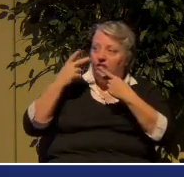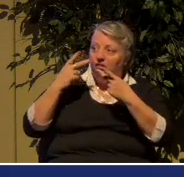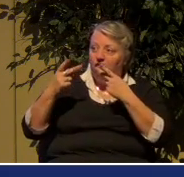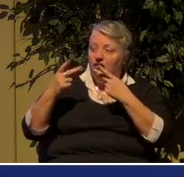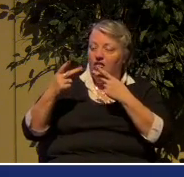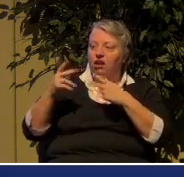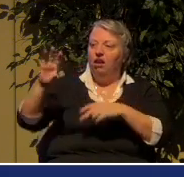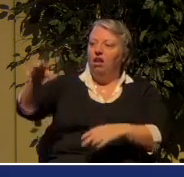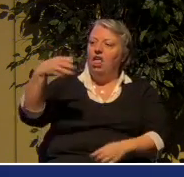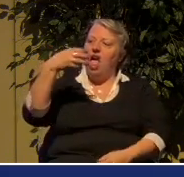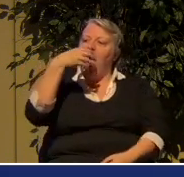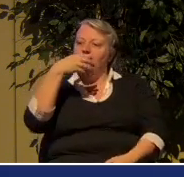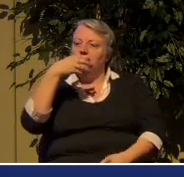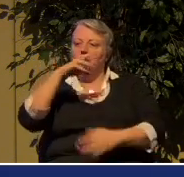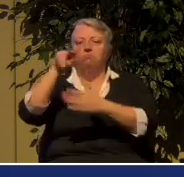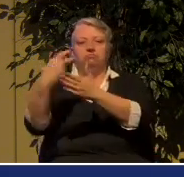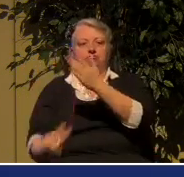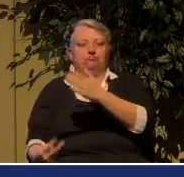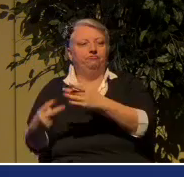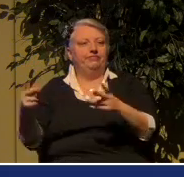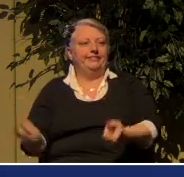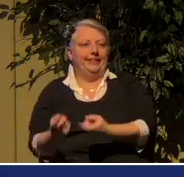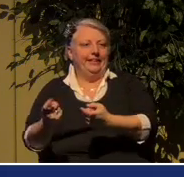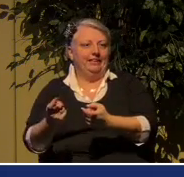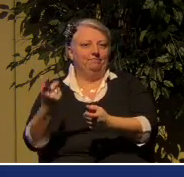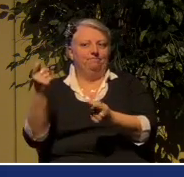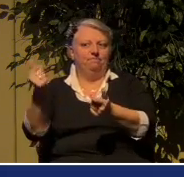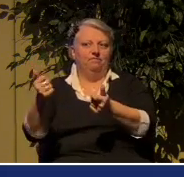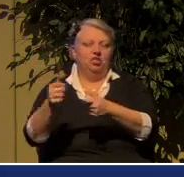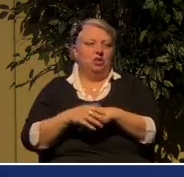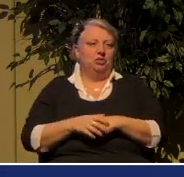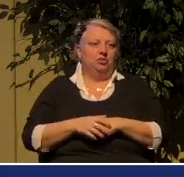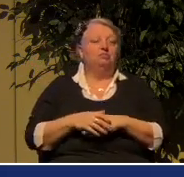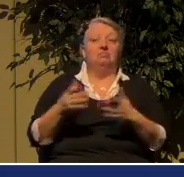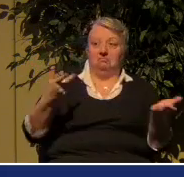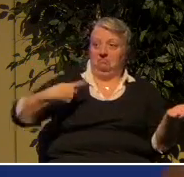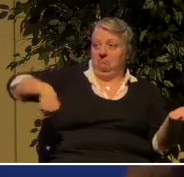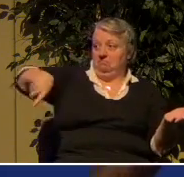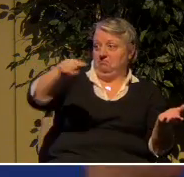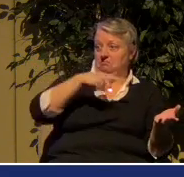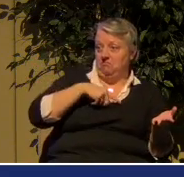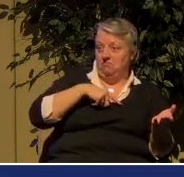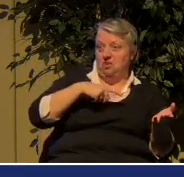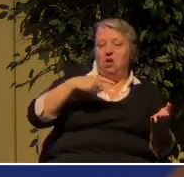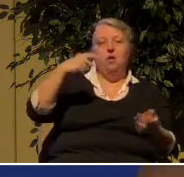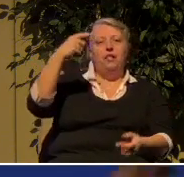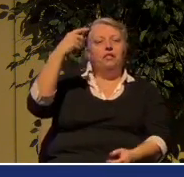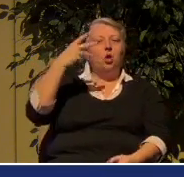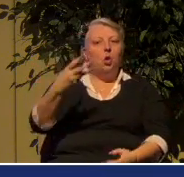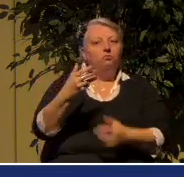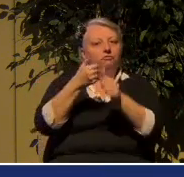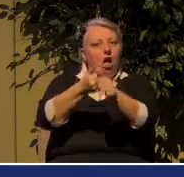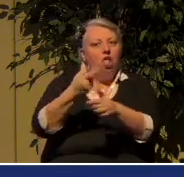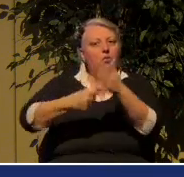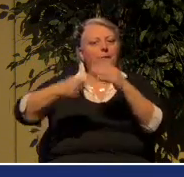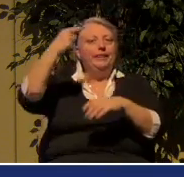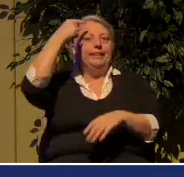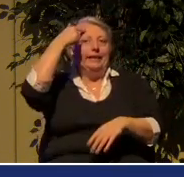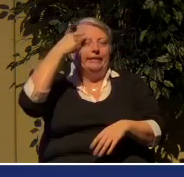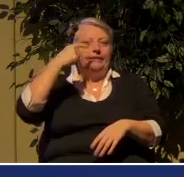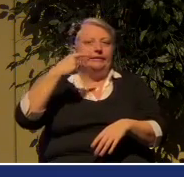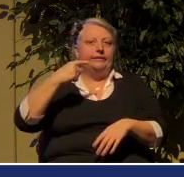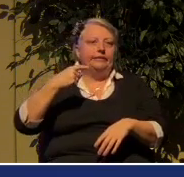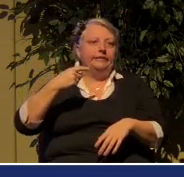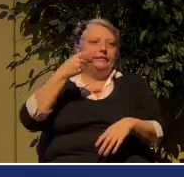fell into seeing. You and I, when we go by what we think, by what we see, by what we hear,